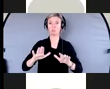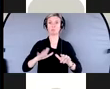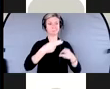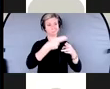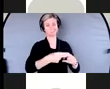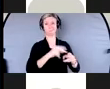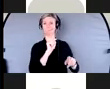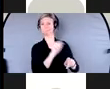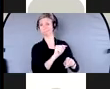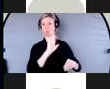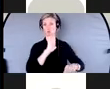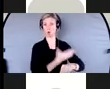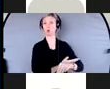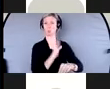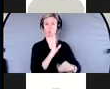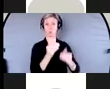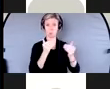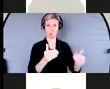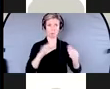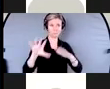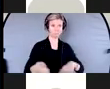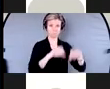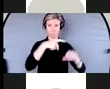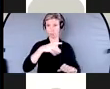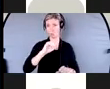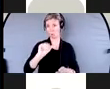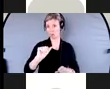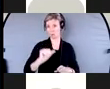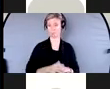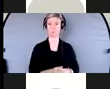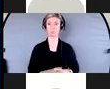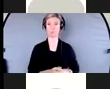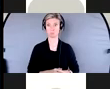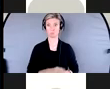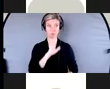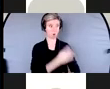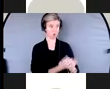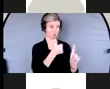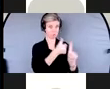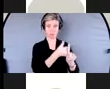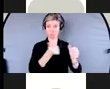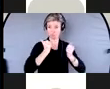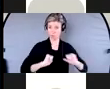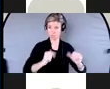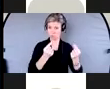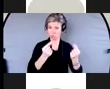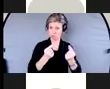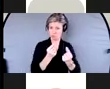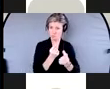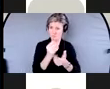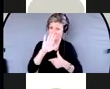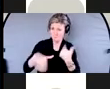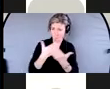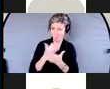of attorney document. And as the power of attorney, the daughter attempted to sell all of her father's mutual funds and